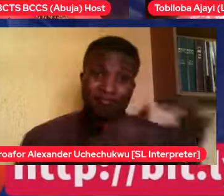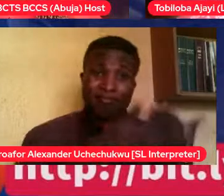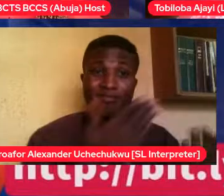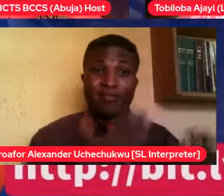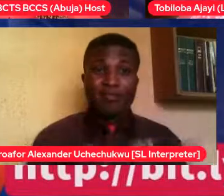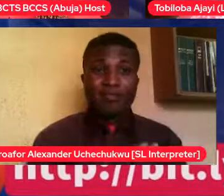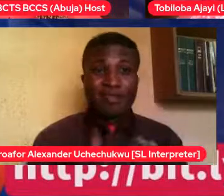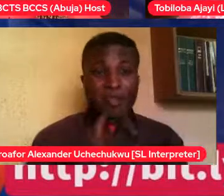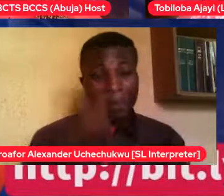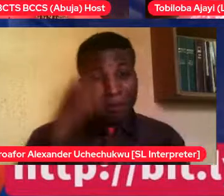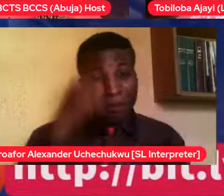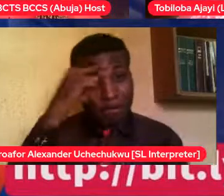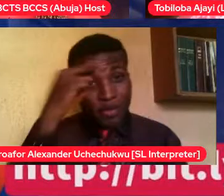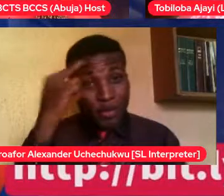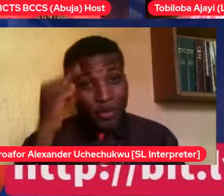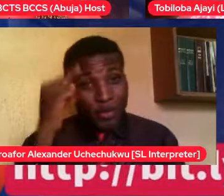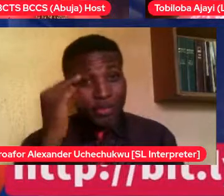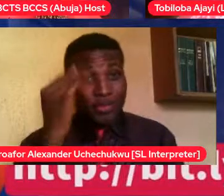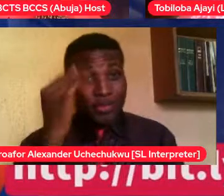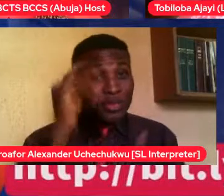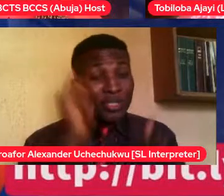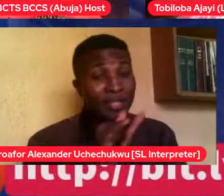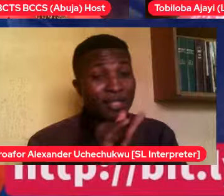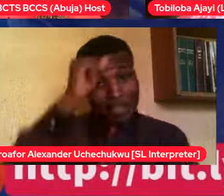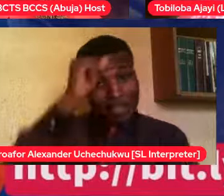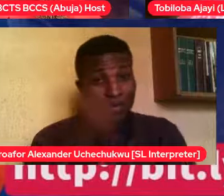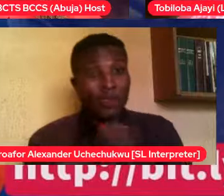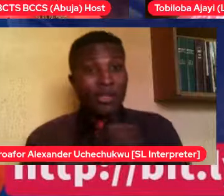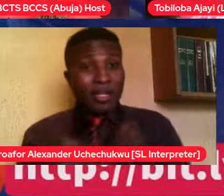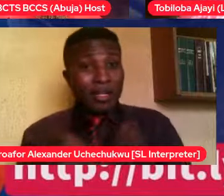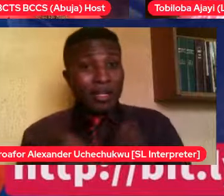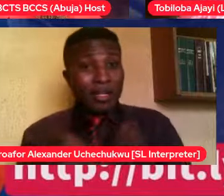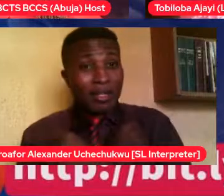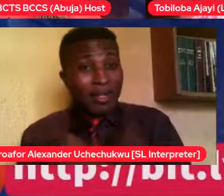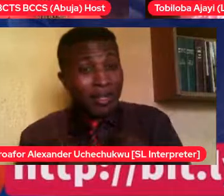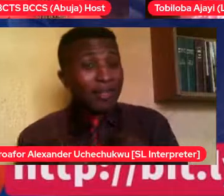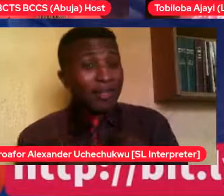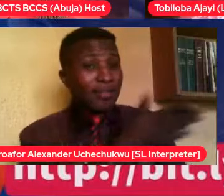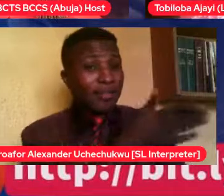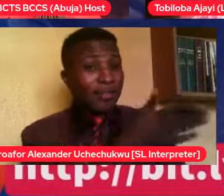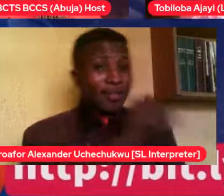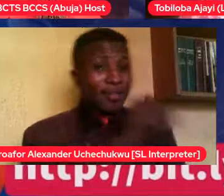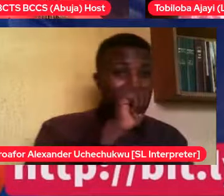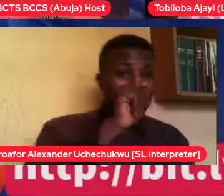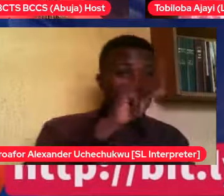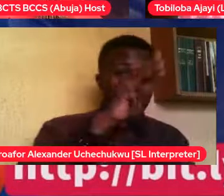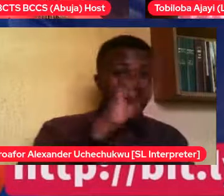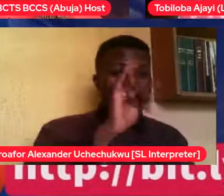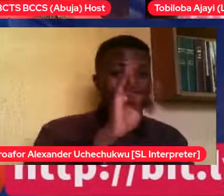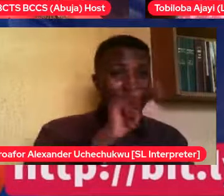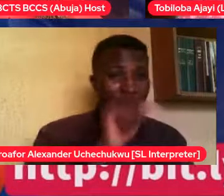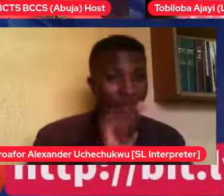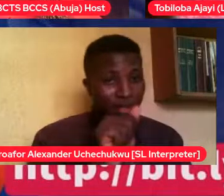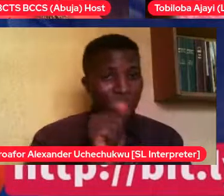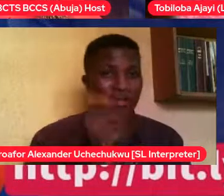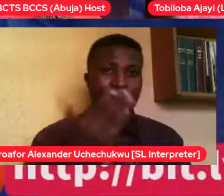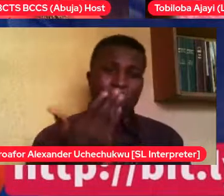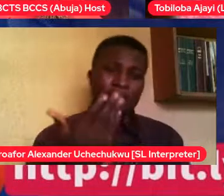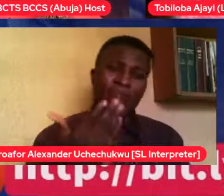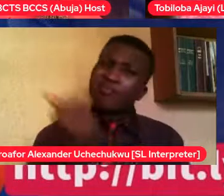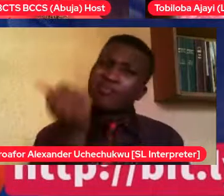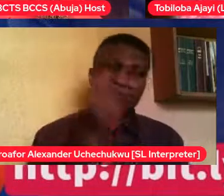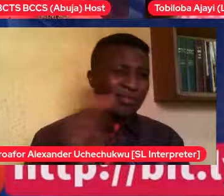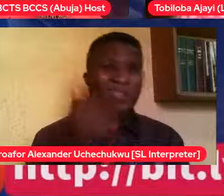he knows that his son is beginning to experience puberty emotions. So, if anything is happening with him, he can go and meet his dad